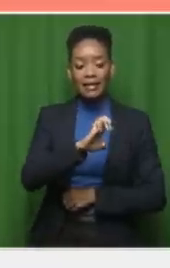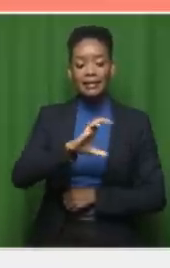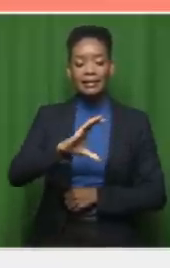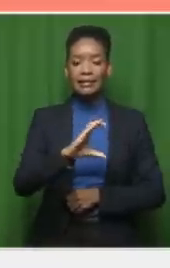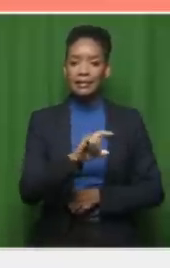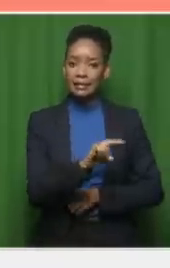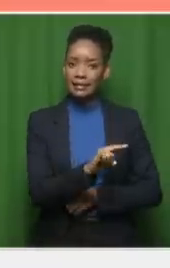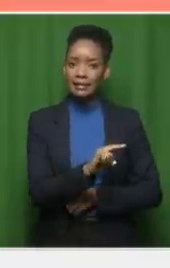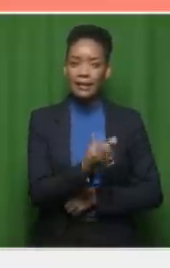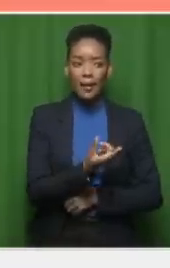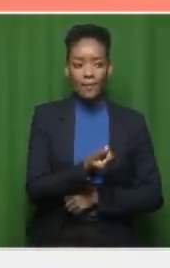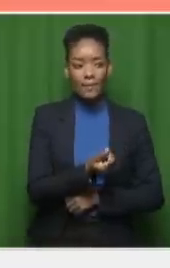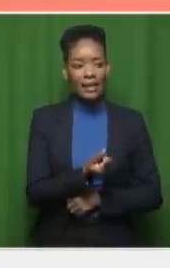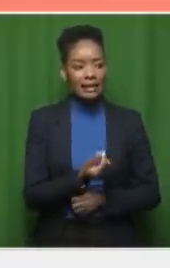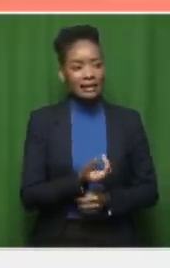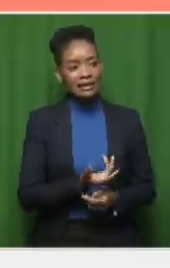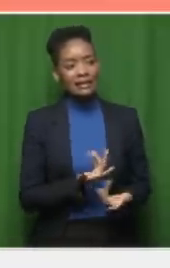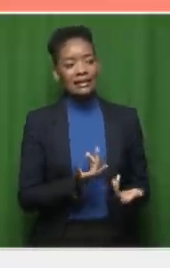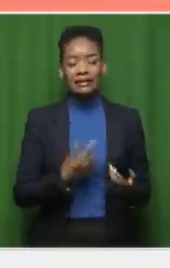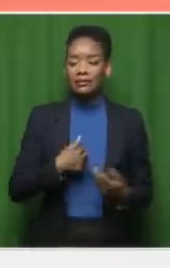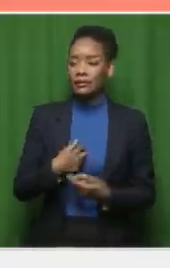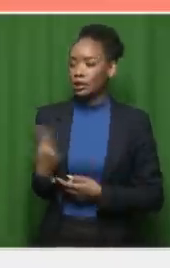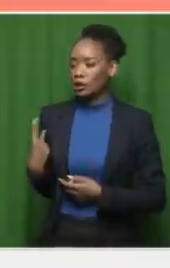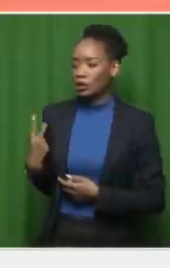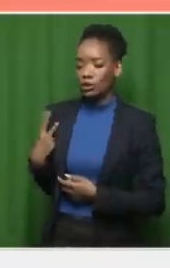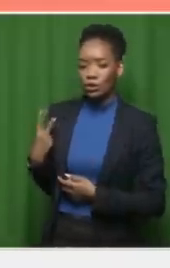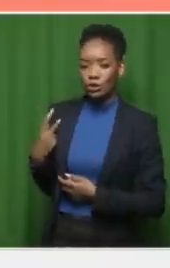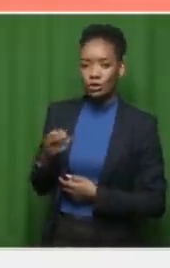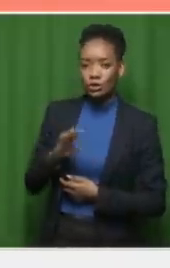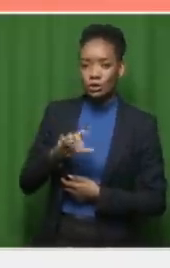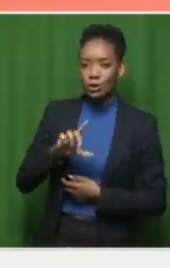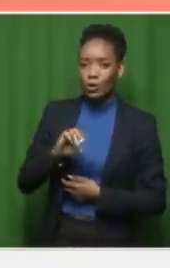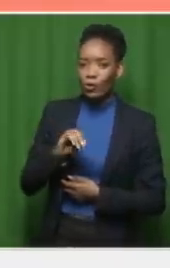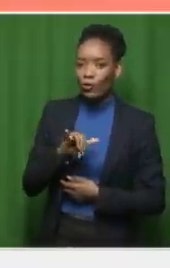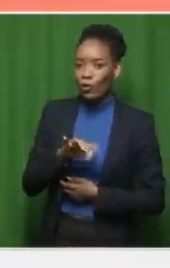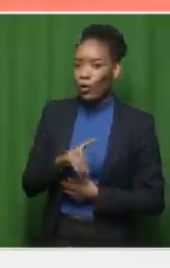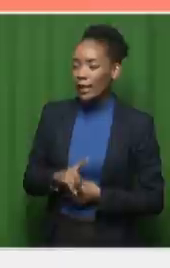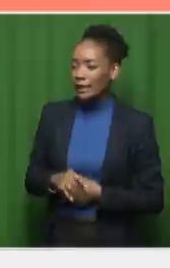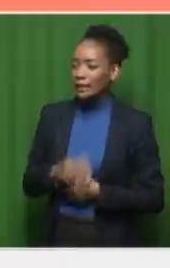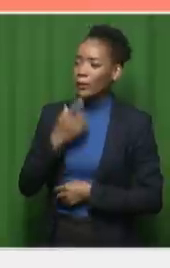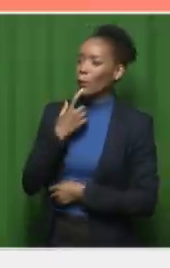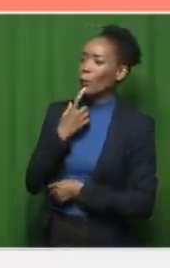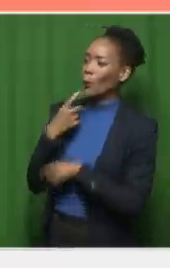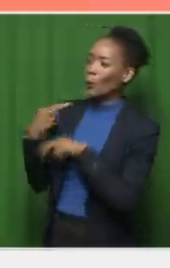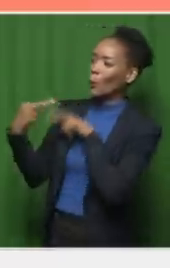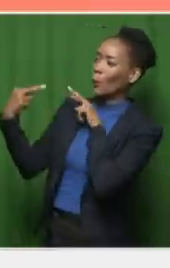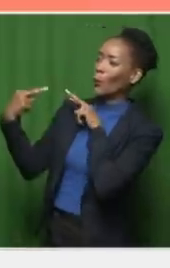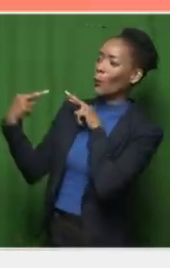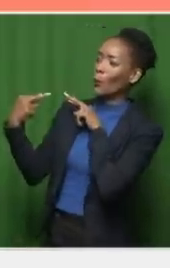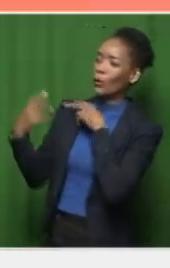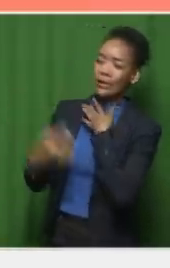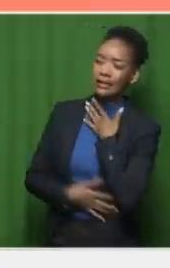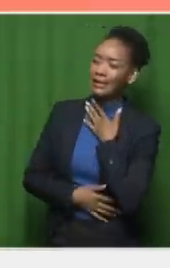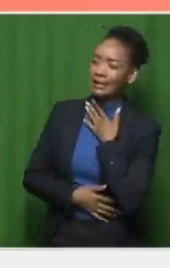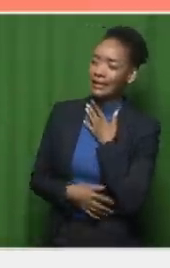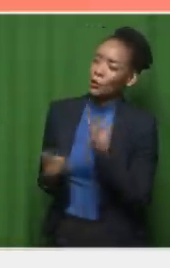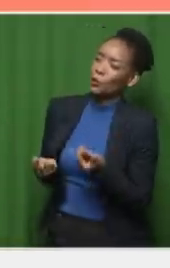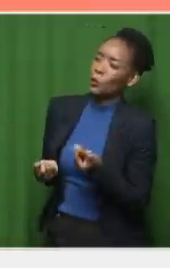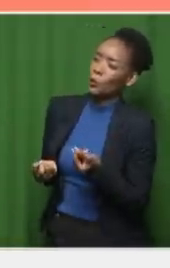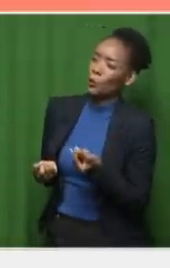me and Floyd had nothing. We looked at each other in the eyes and said, what is going to happen?